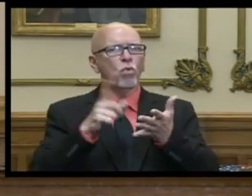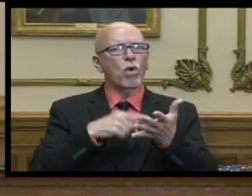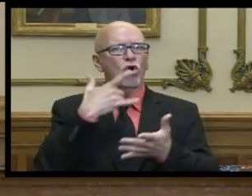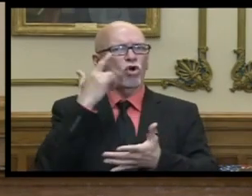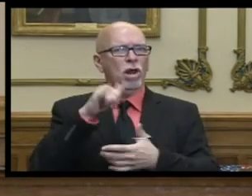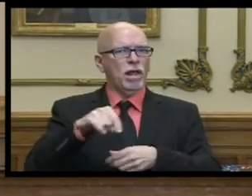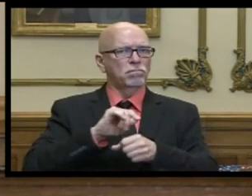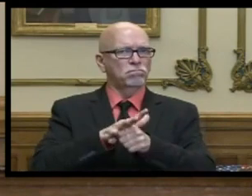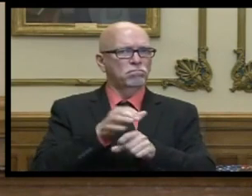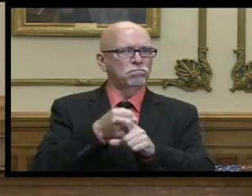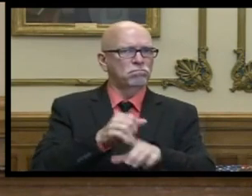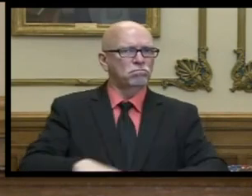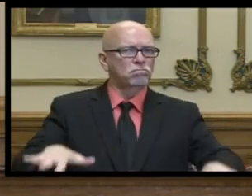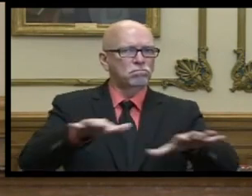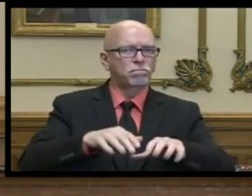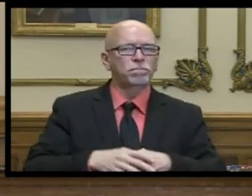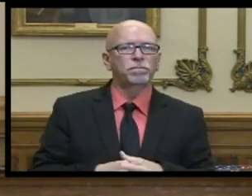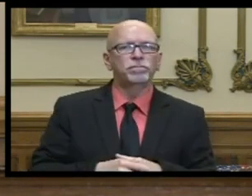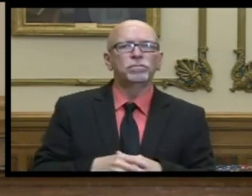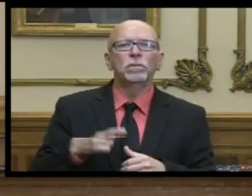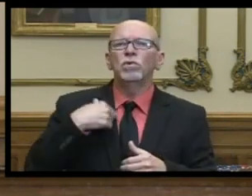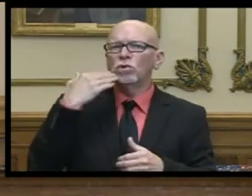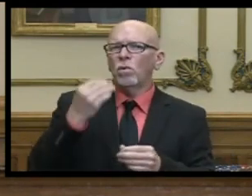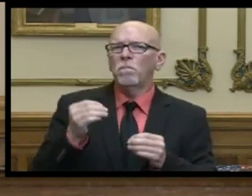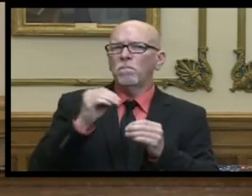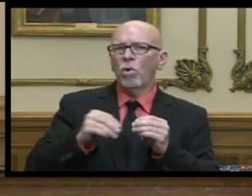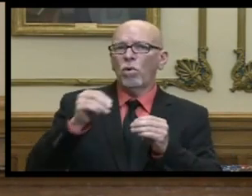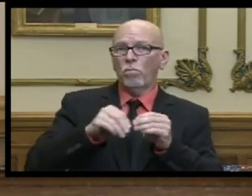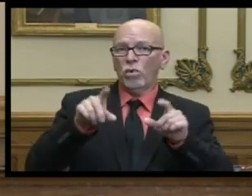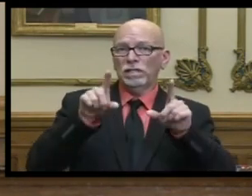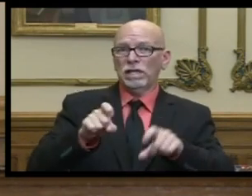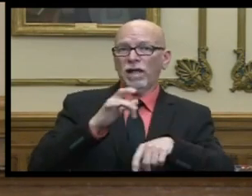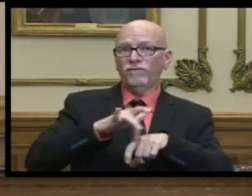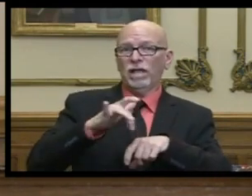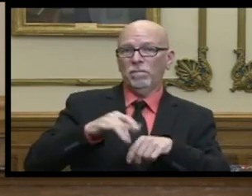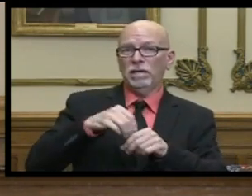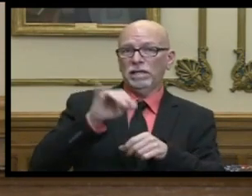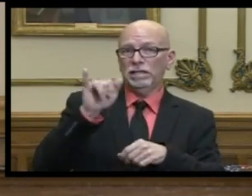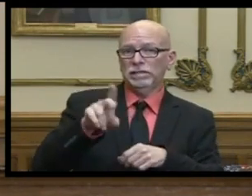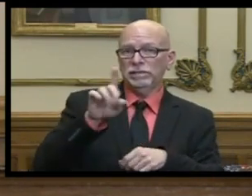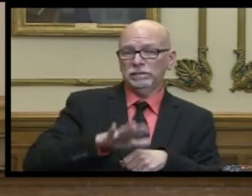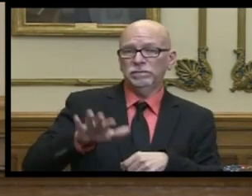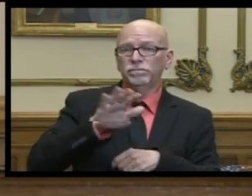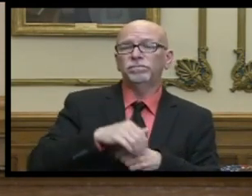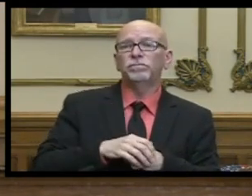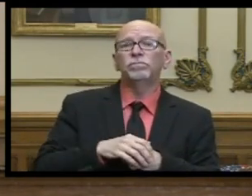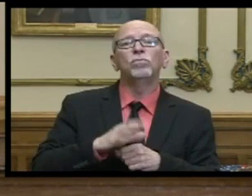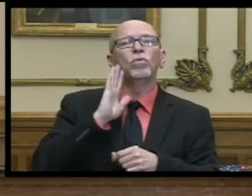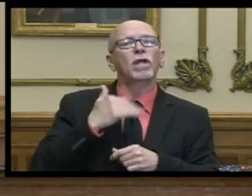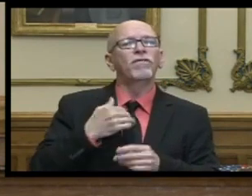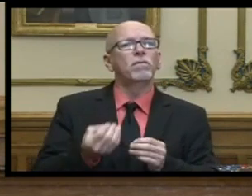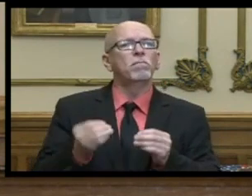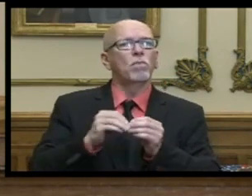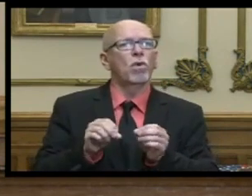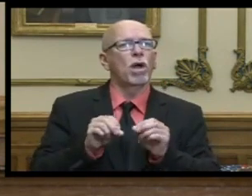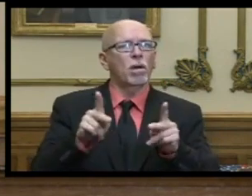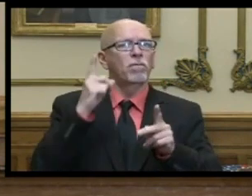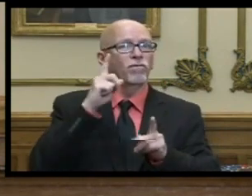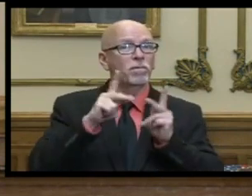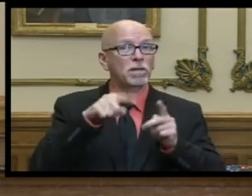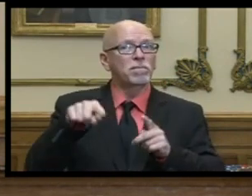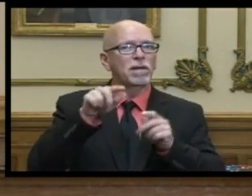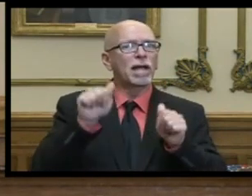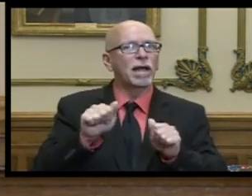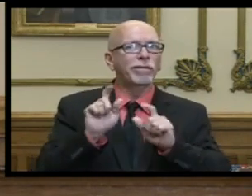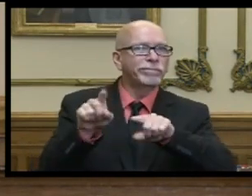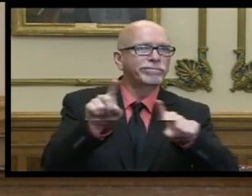we know that as more testing becomes available in our state there will be a greater opportunity for hoosiers to get